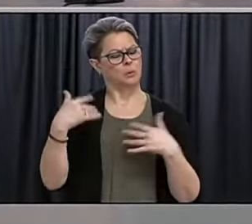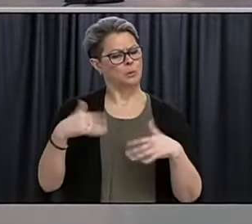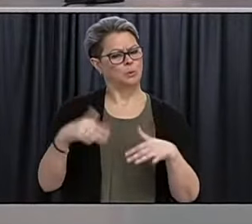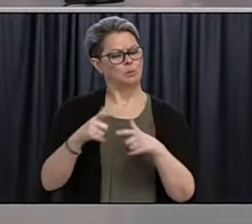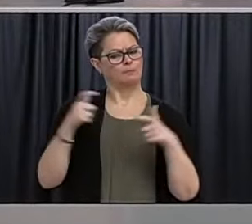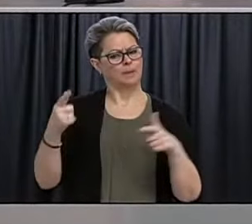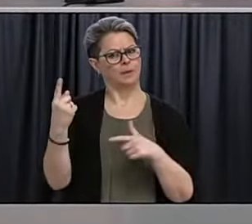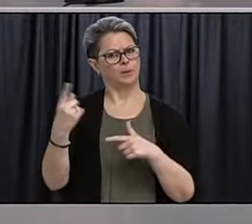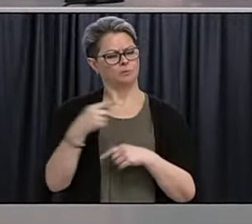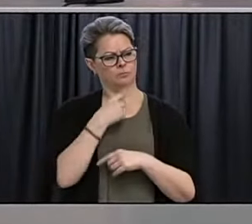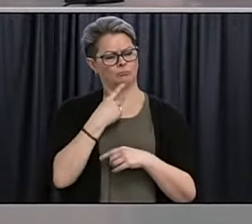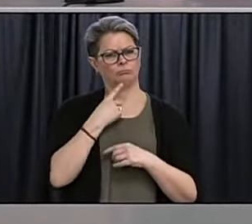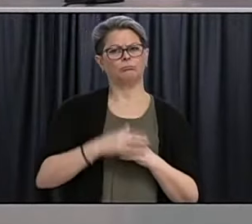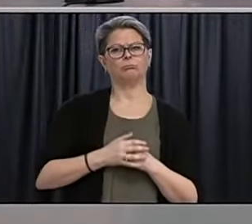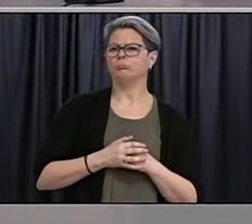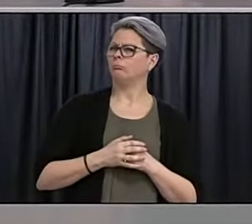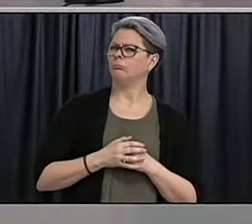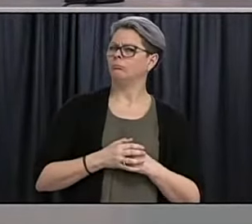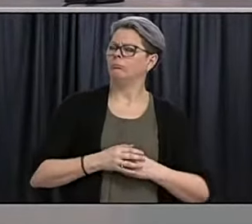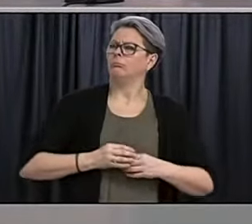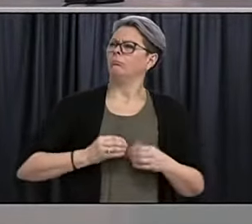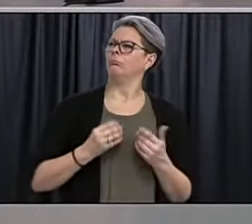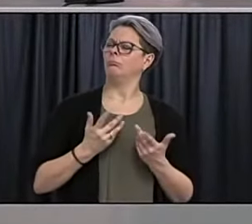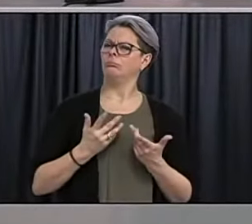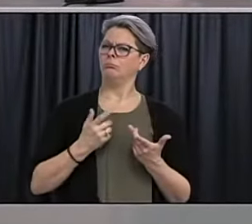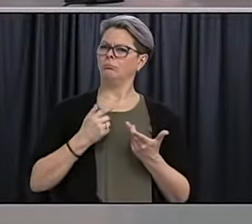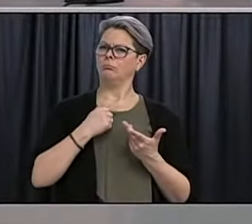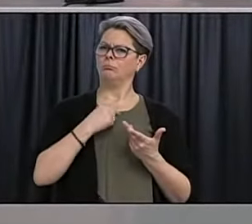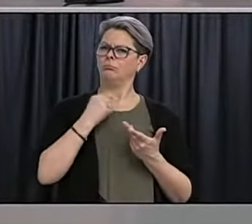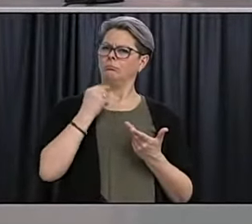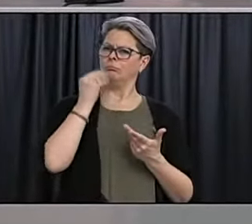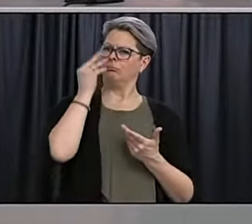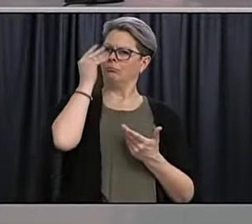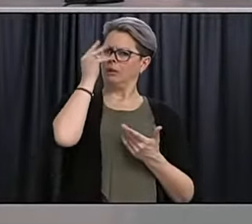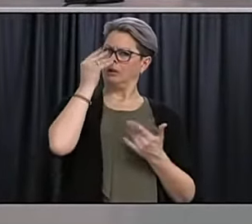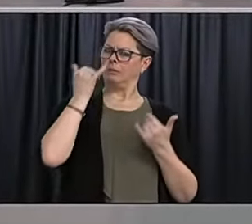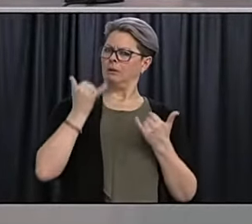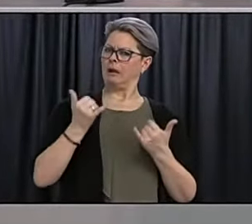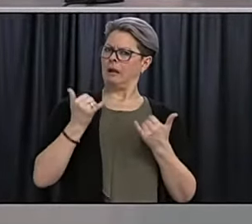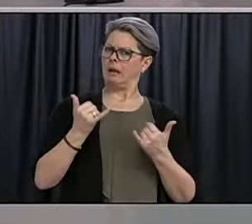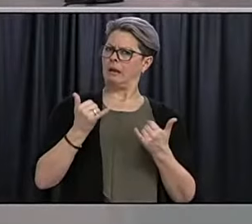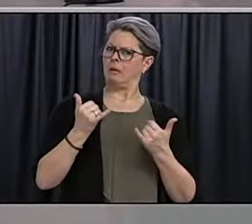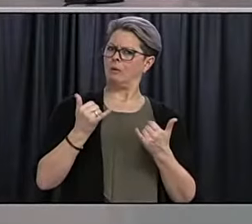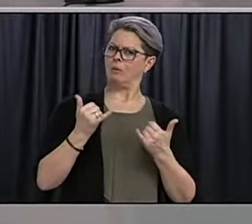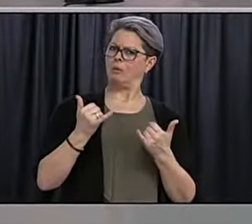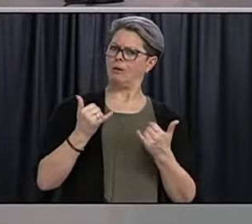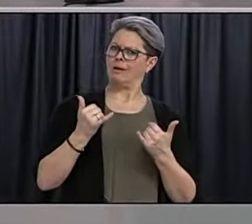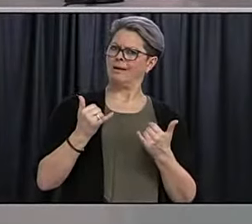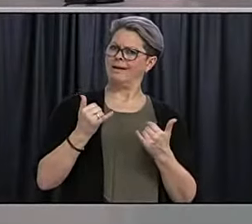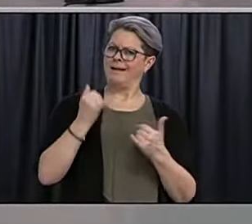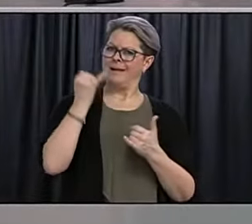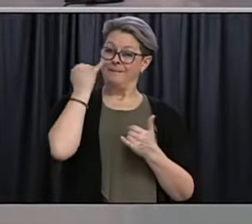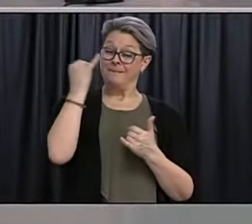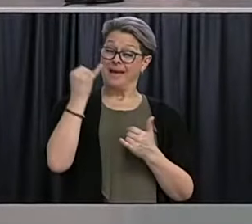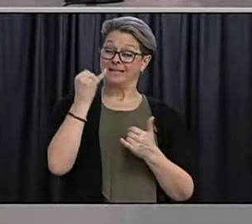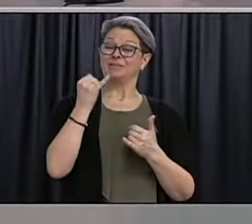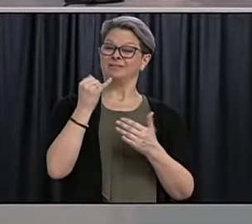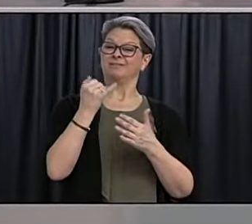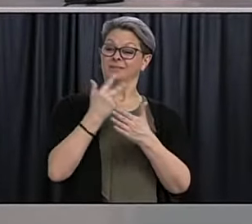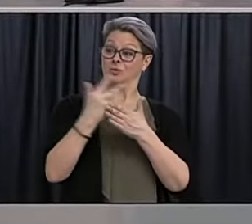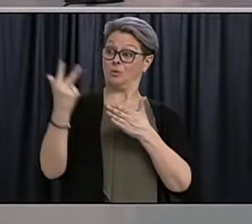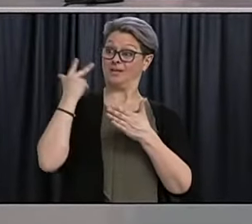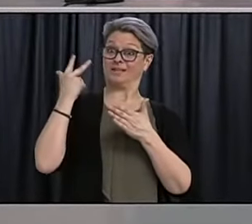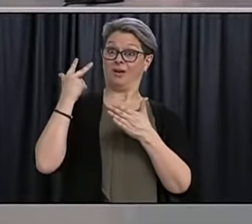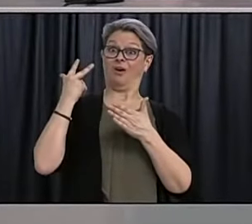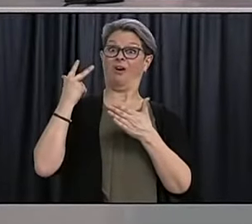curious, thinking now that we're at one case, what, what would you have thought the odds would have been three weeks ago that we would have got to the point